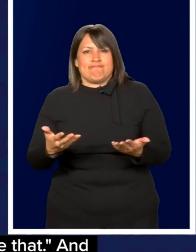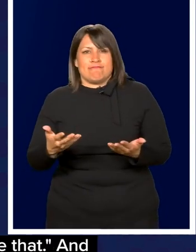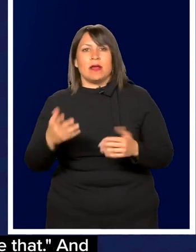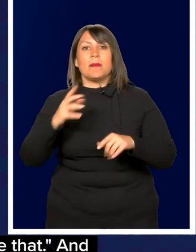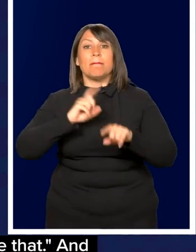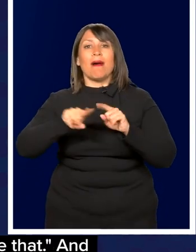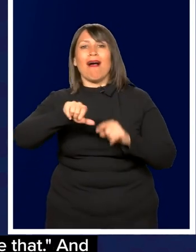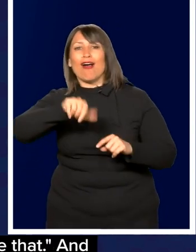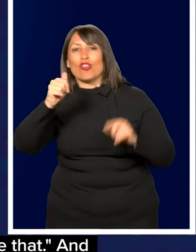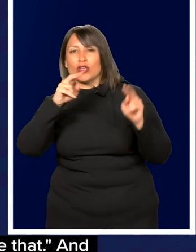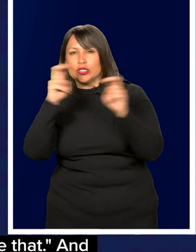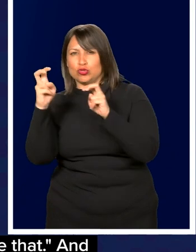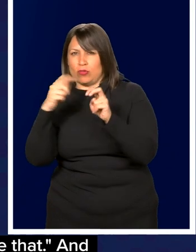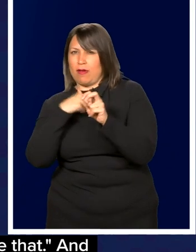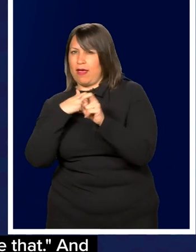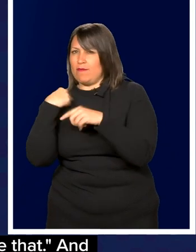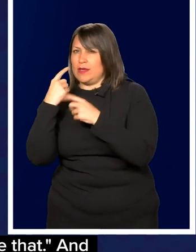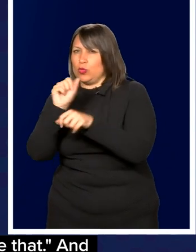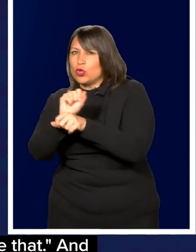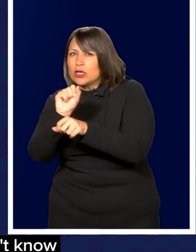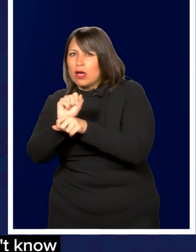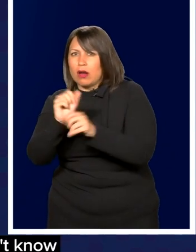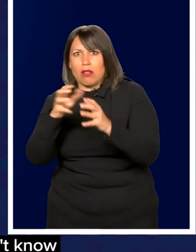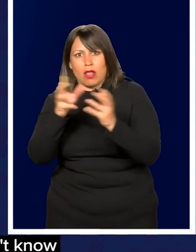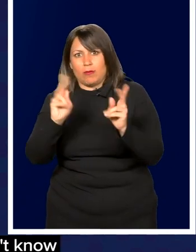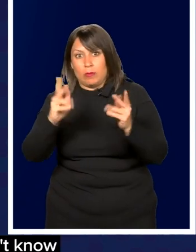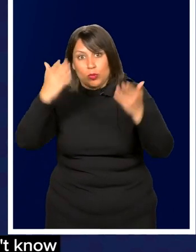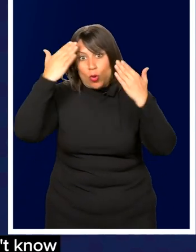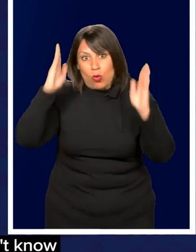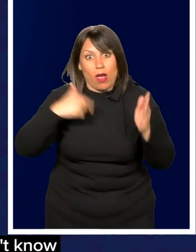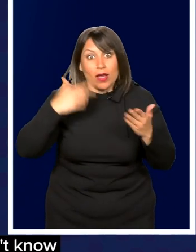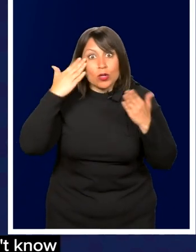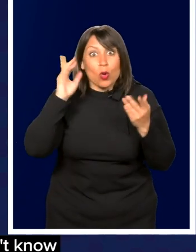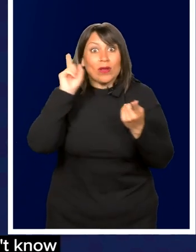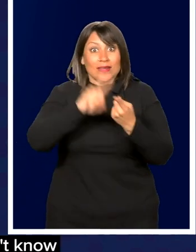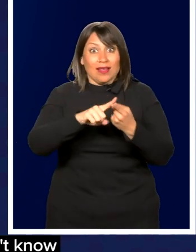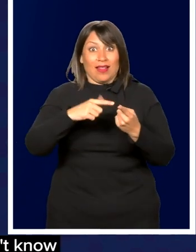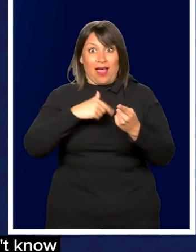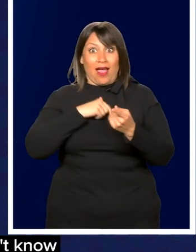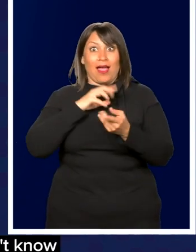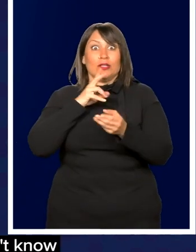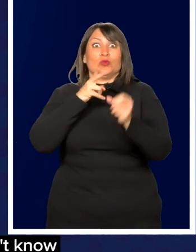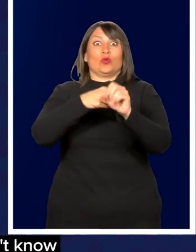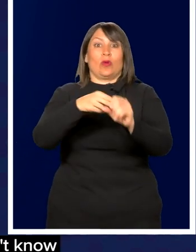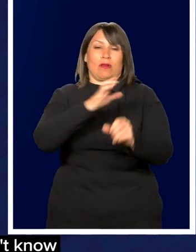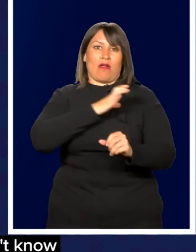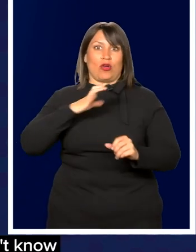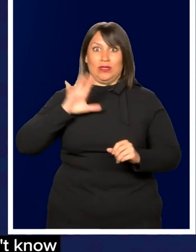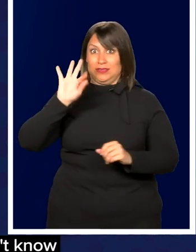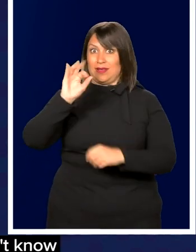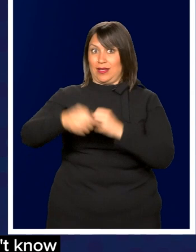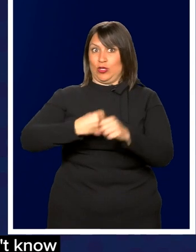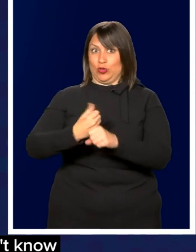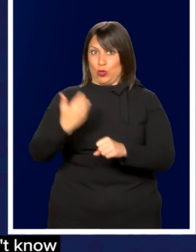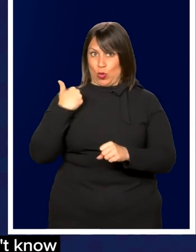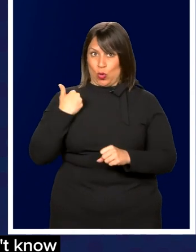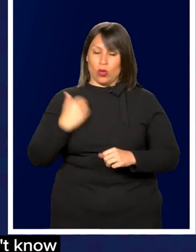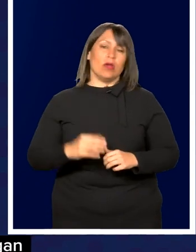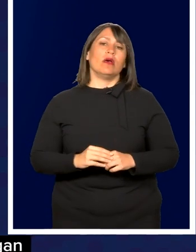to see that. But then there's another issue out there that I'm working on. And a lot of people don't know this. And I didn't know it until I got to Congress nine years ago.